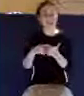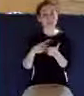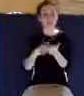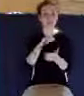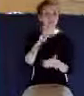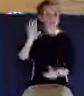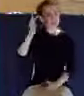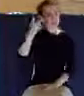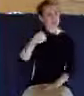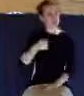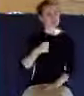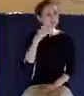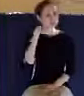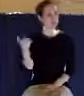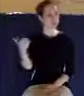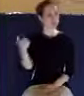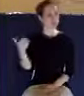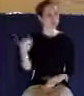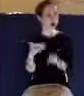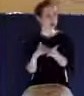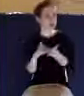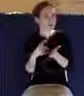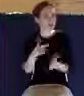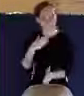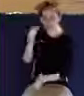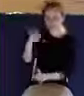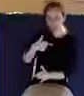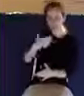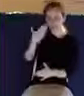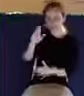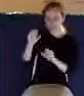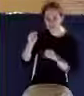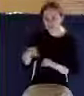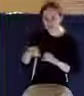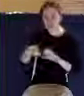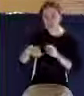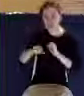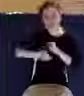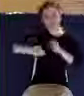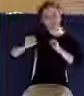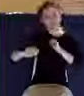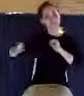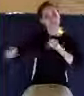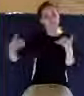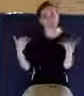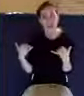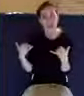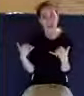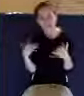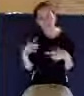irritating, you know. I'd say, I don't know if I want to talk this long today to you, Jacob, you know.